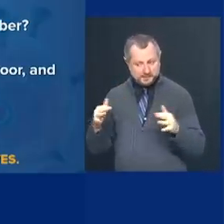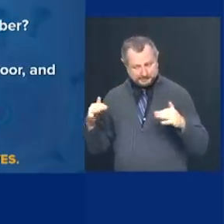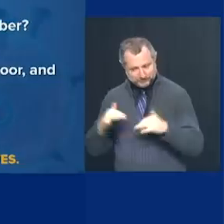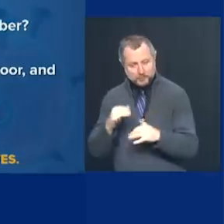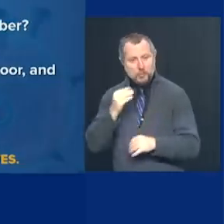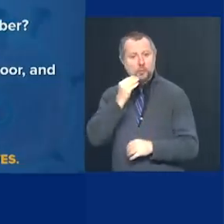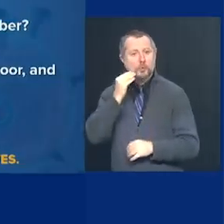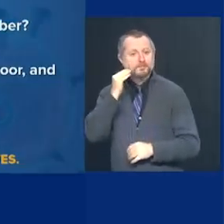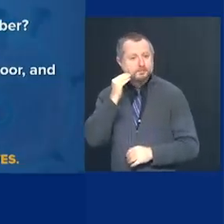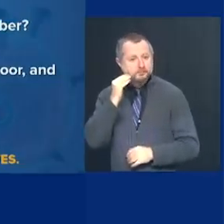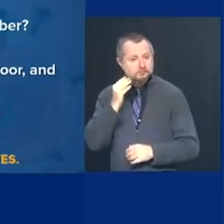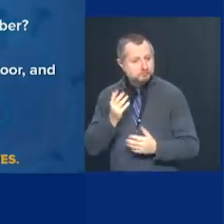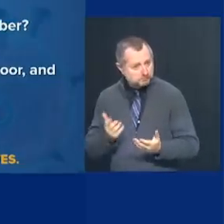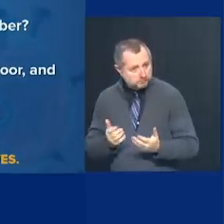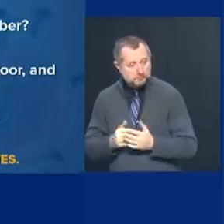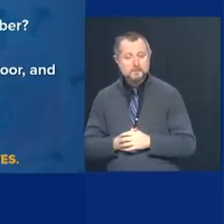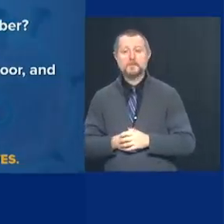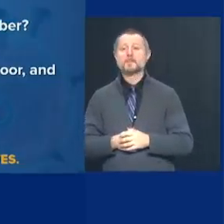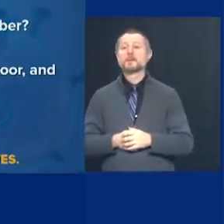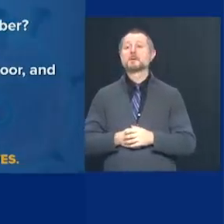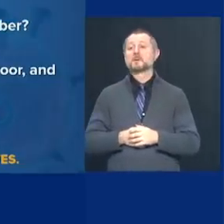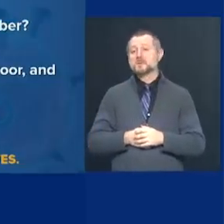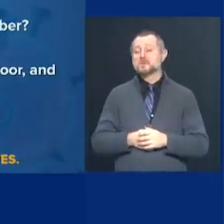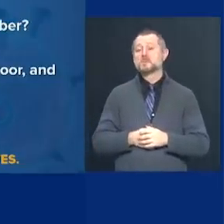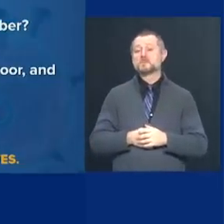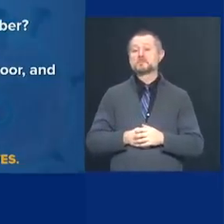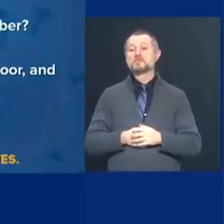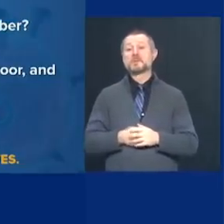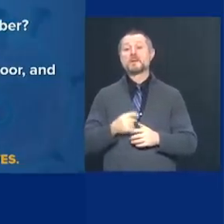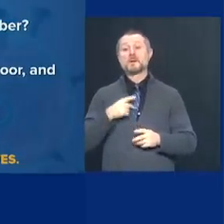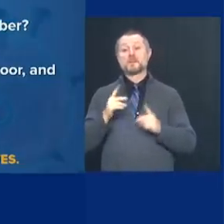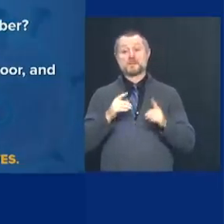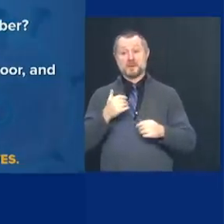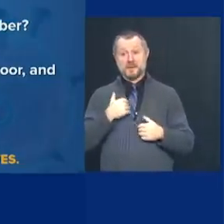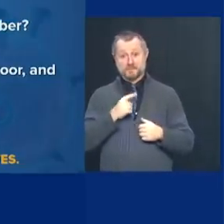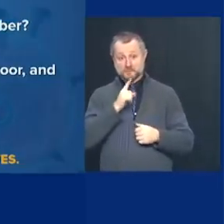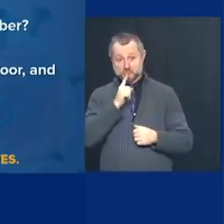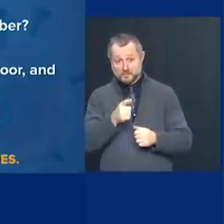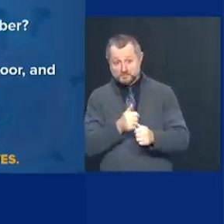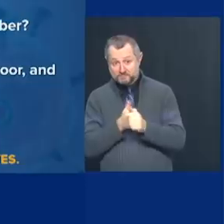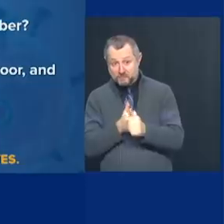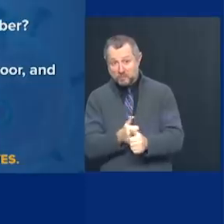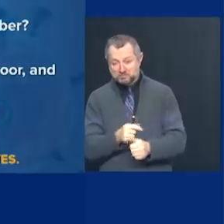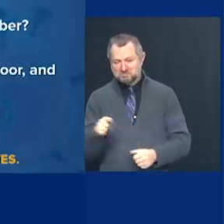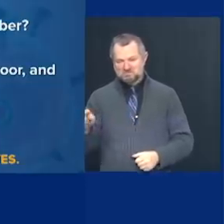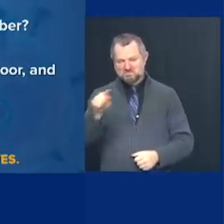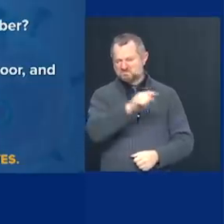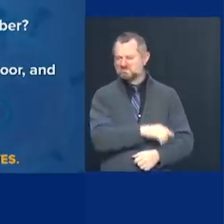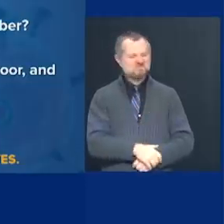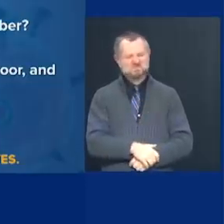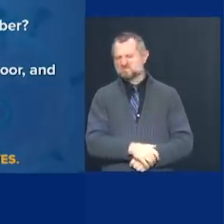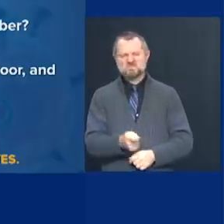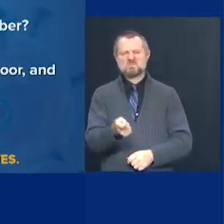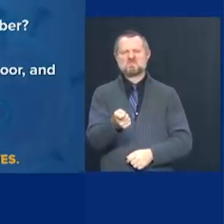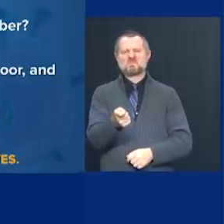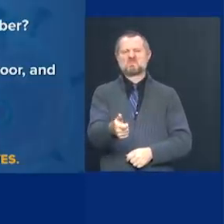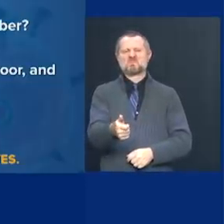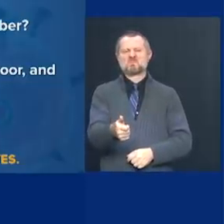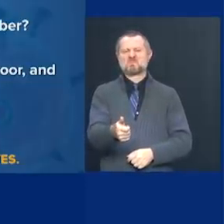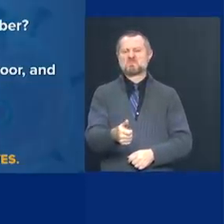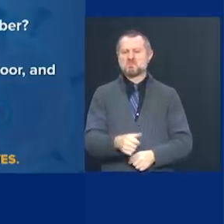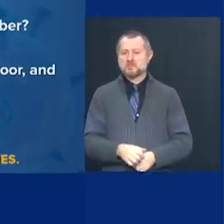People, compliance is very low on that. Do you think that is a sound